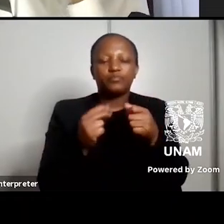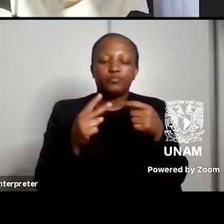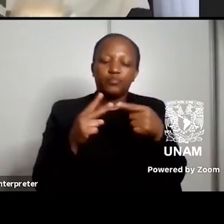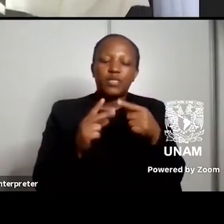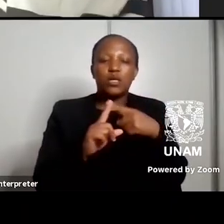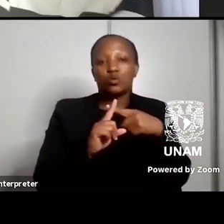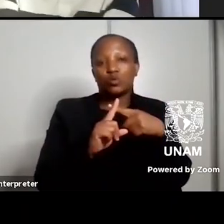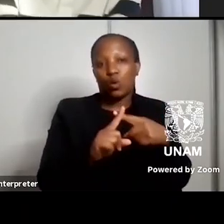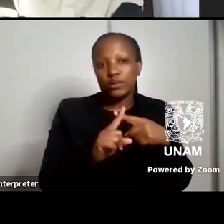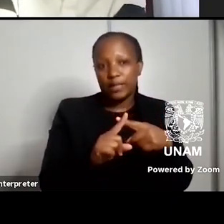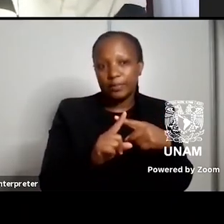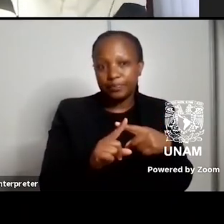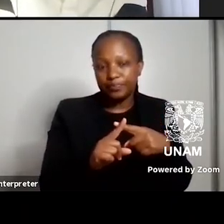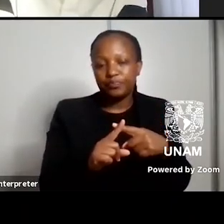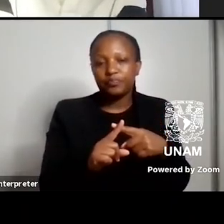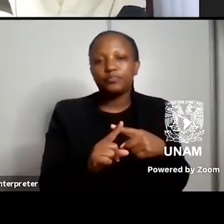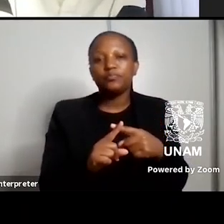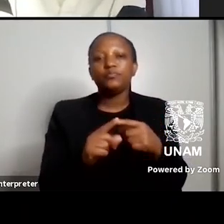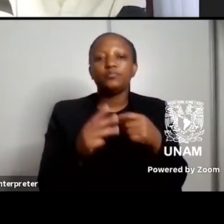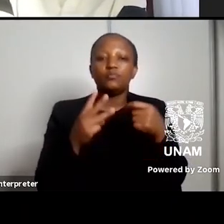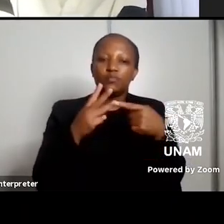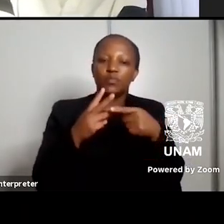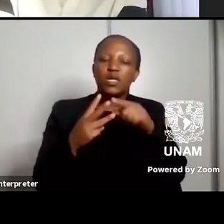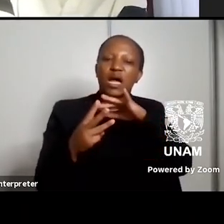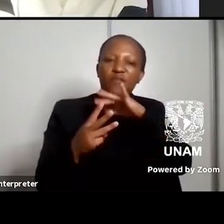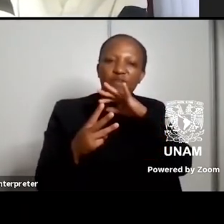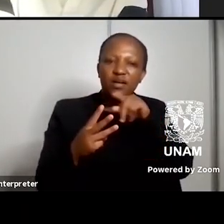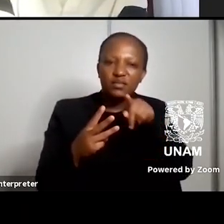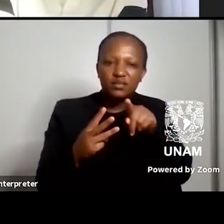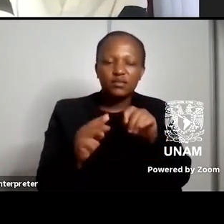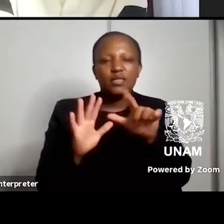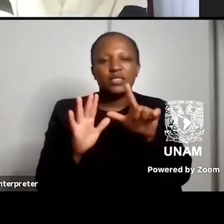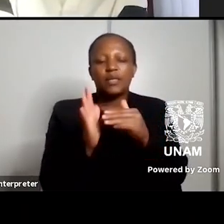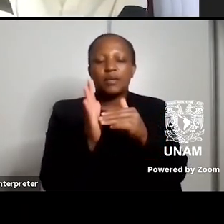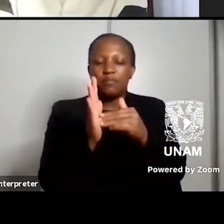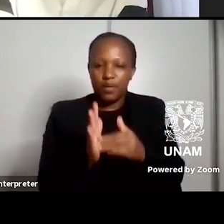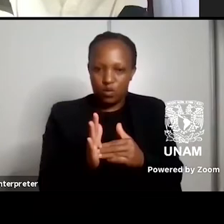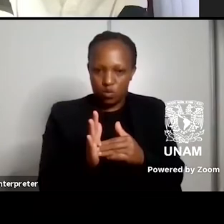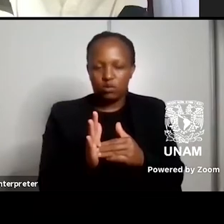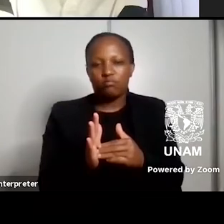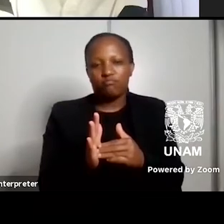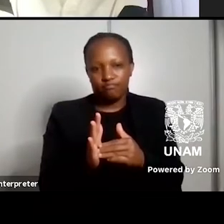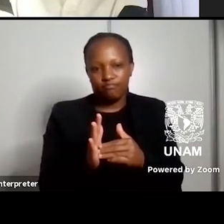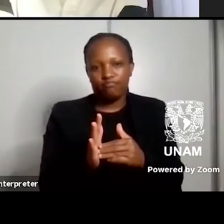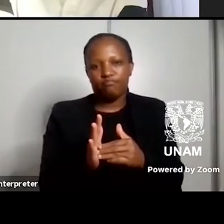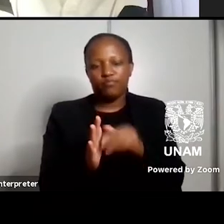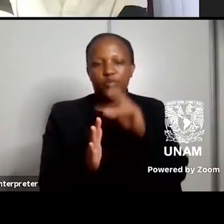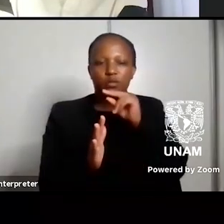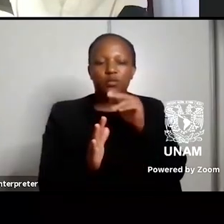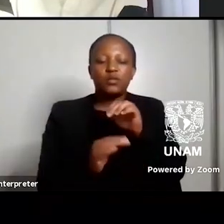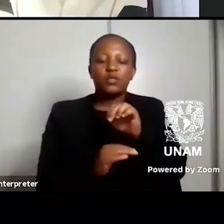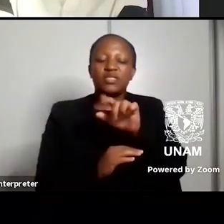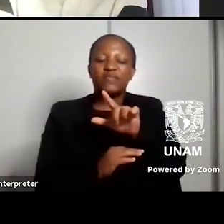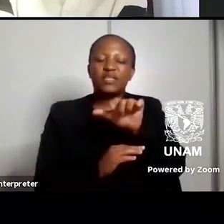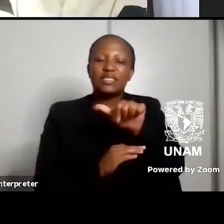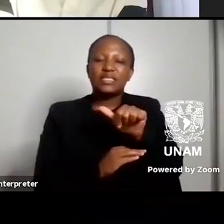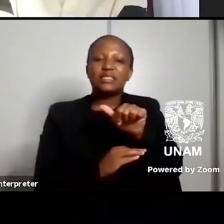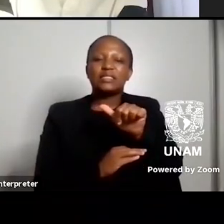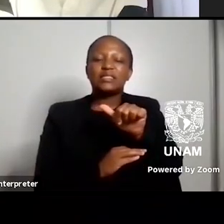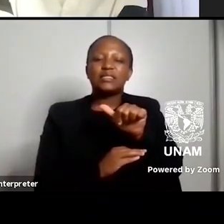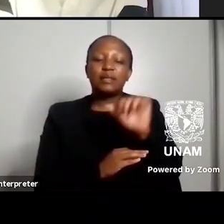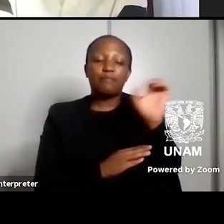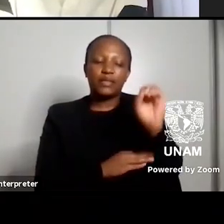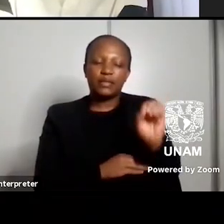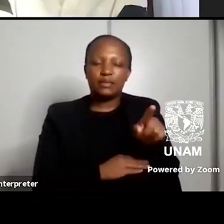uh then afrikaans which has seven million speakers uh 76 of whom